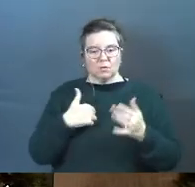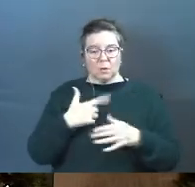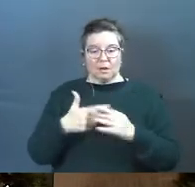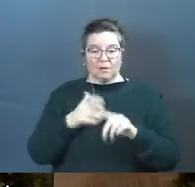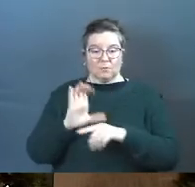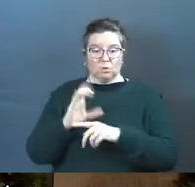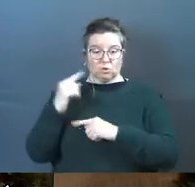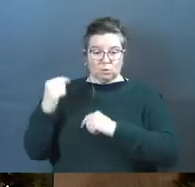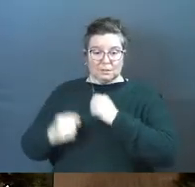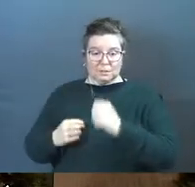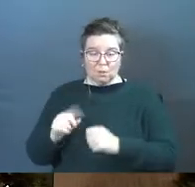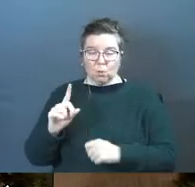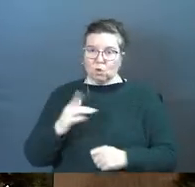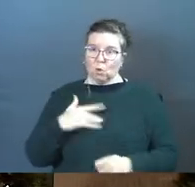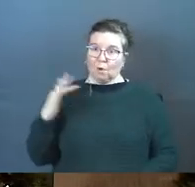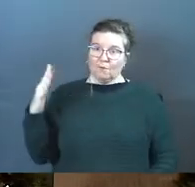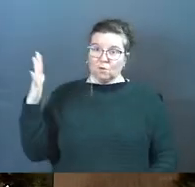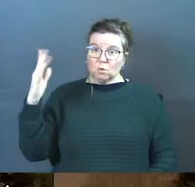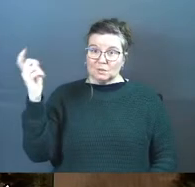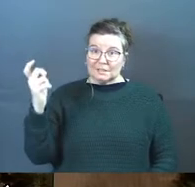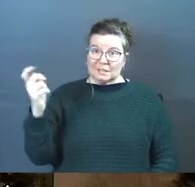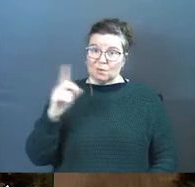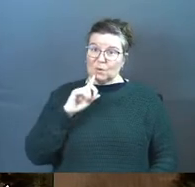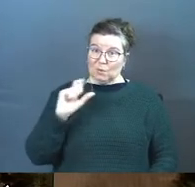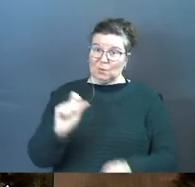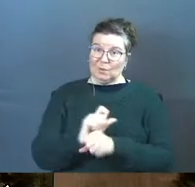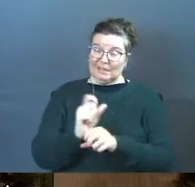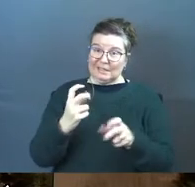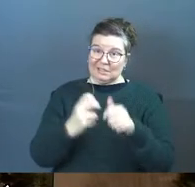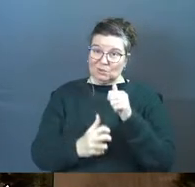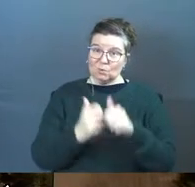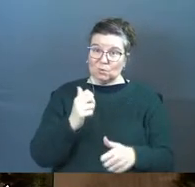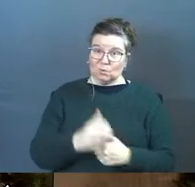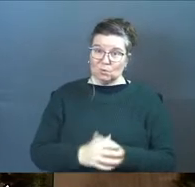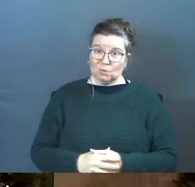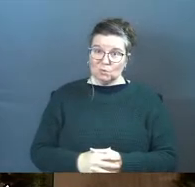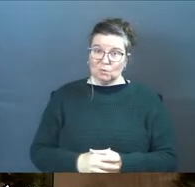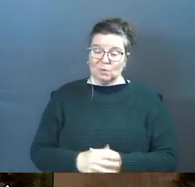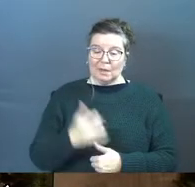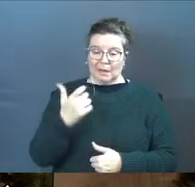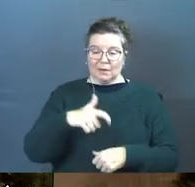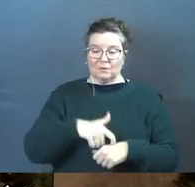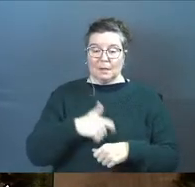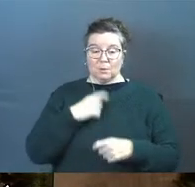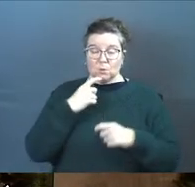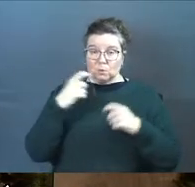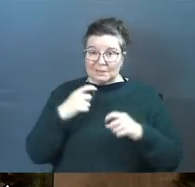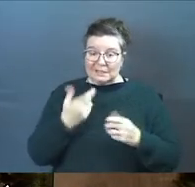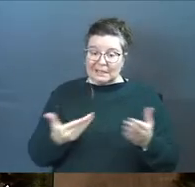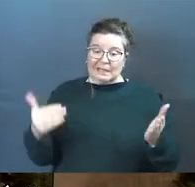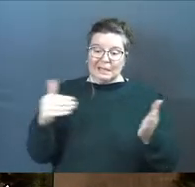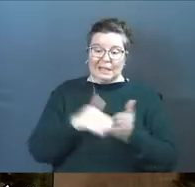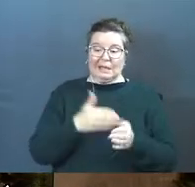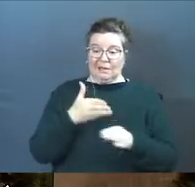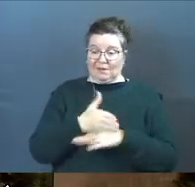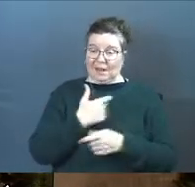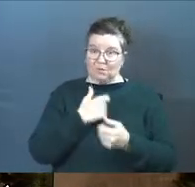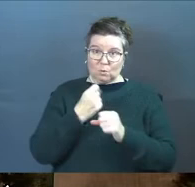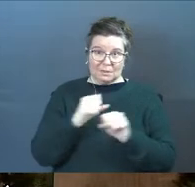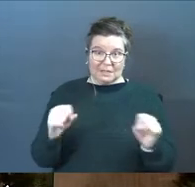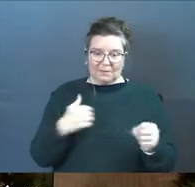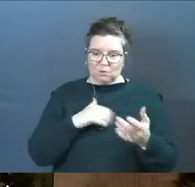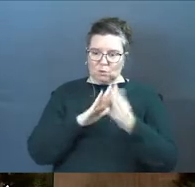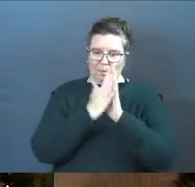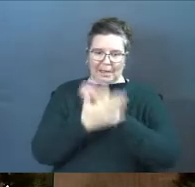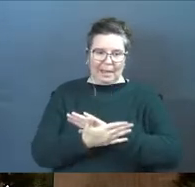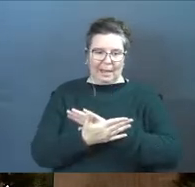from a church tradition where your future sins were a real issue. And every time you sinned again, even after you were saved